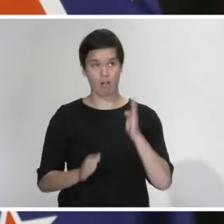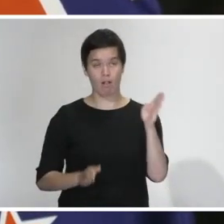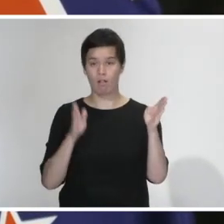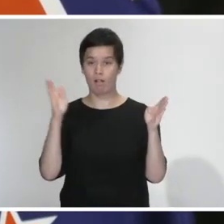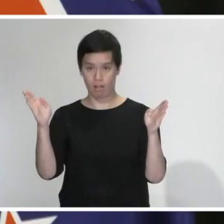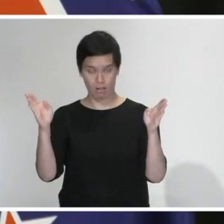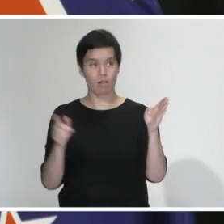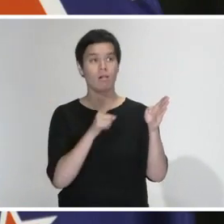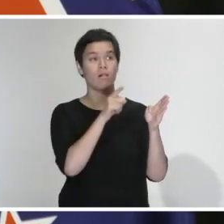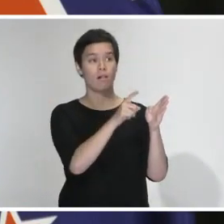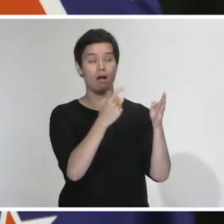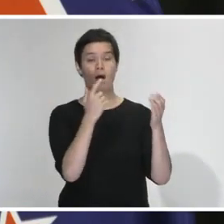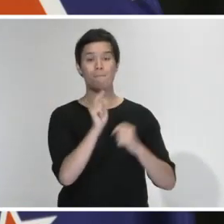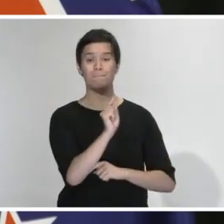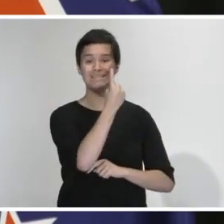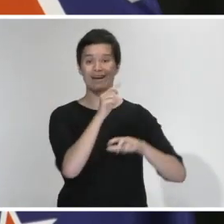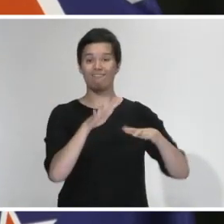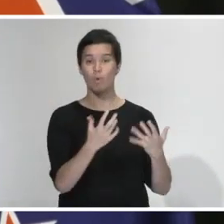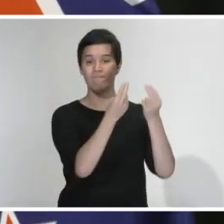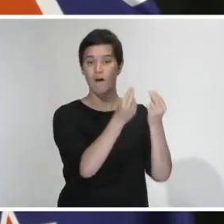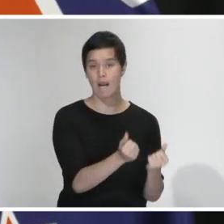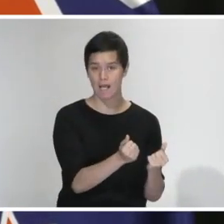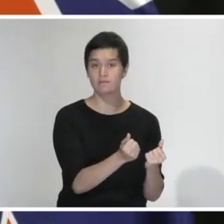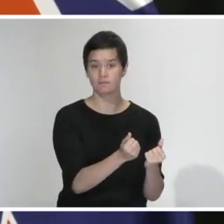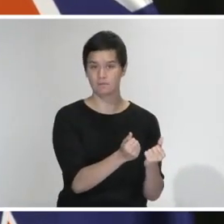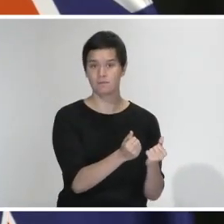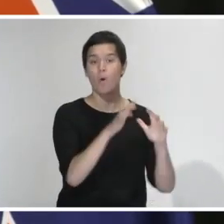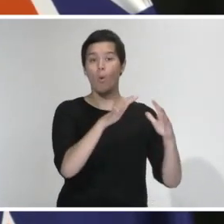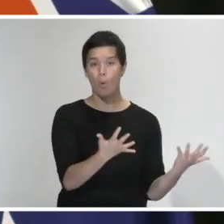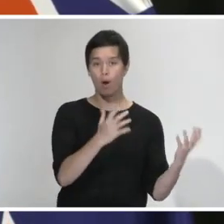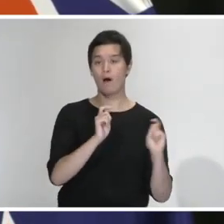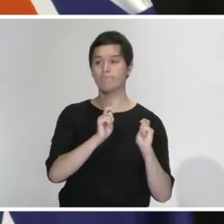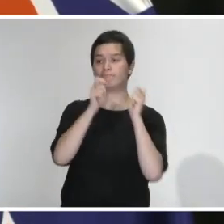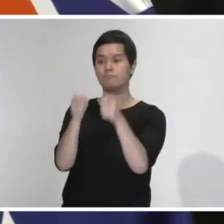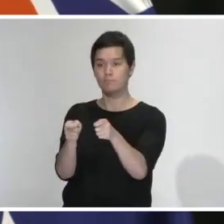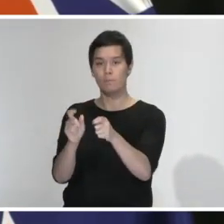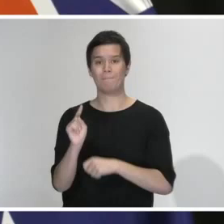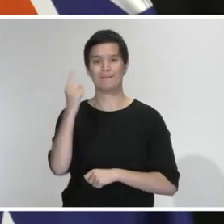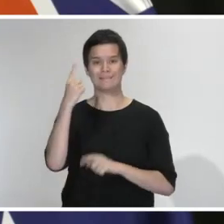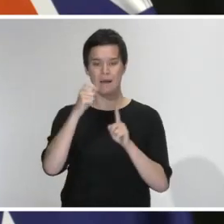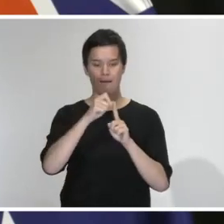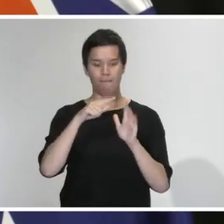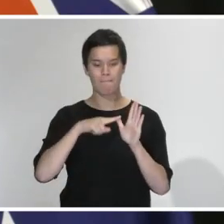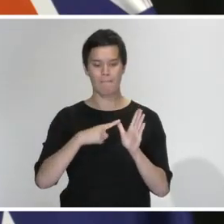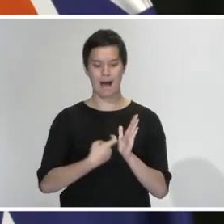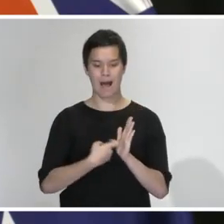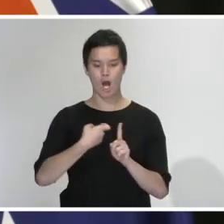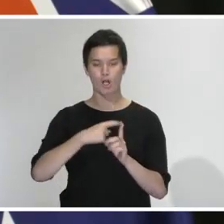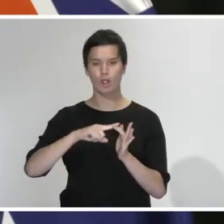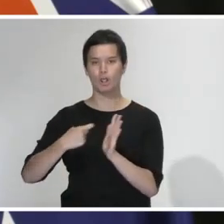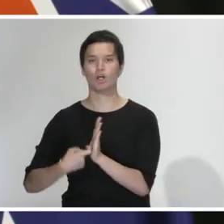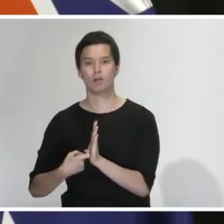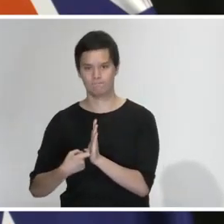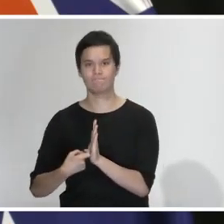oversight of Minister Robertson's other portfolios. They will go to Minister Parker. These changes are effective